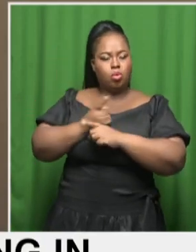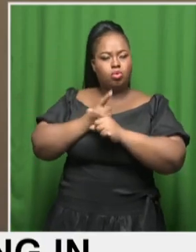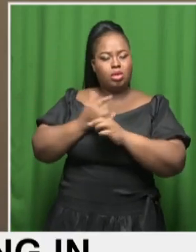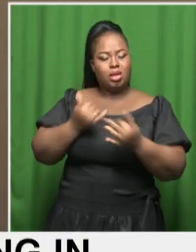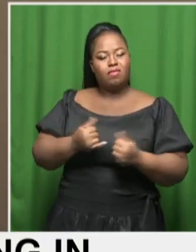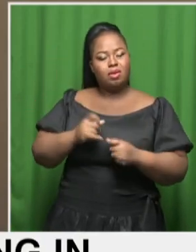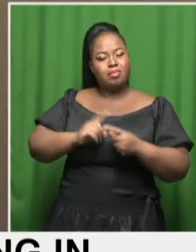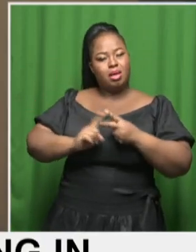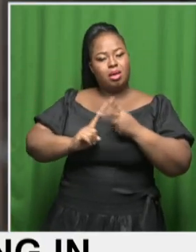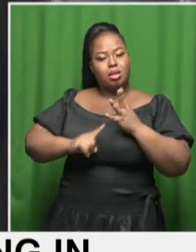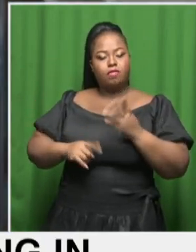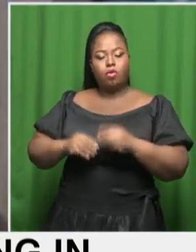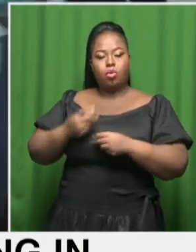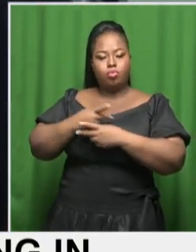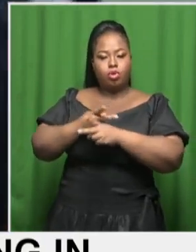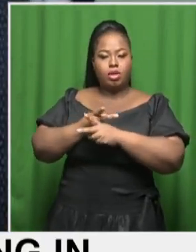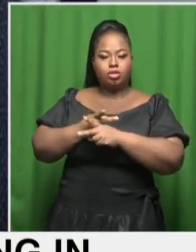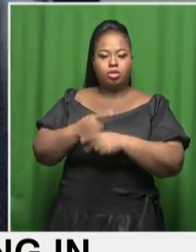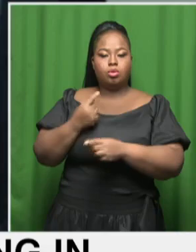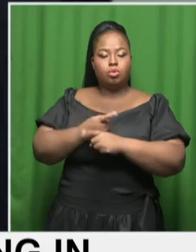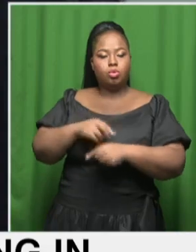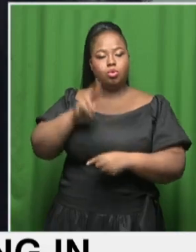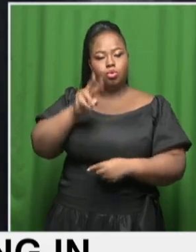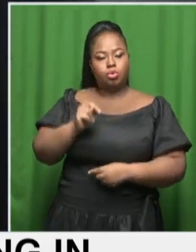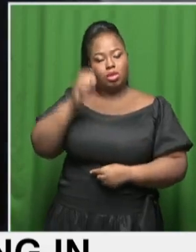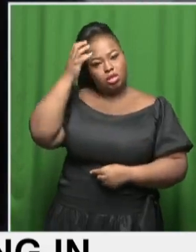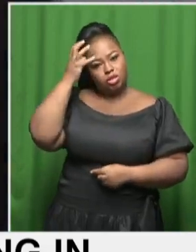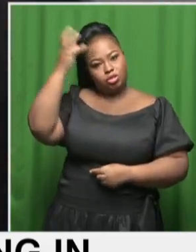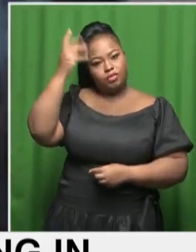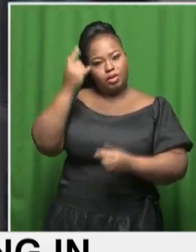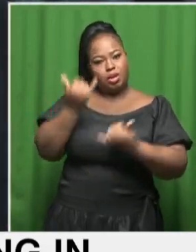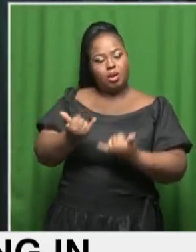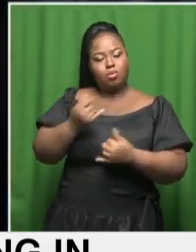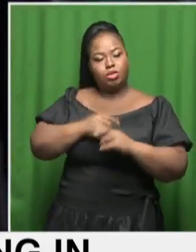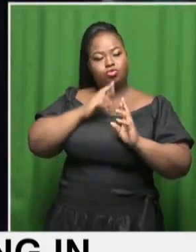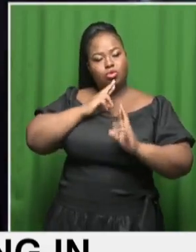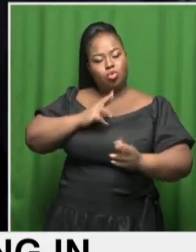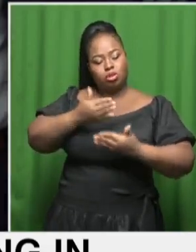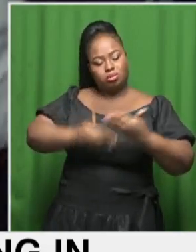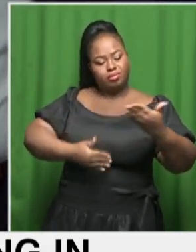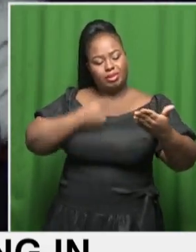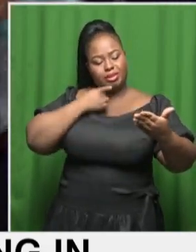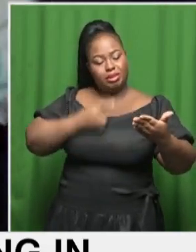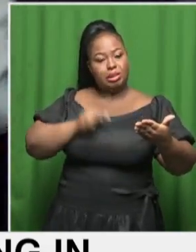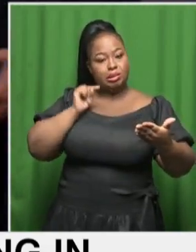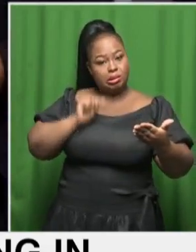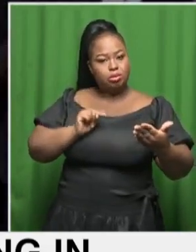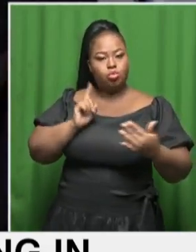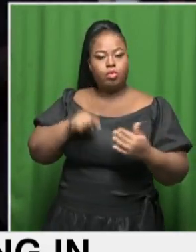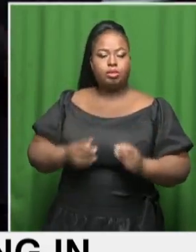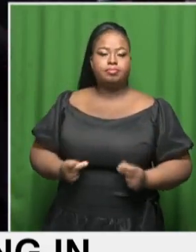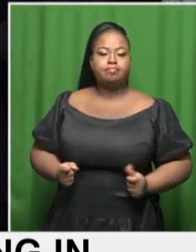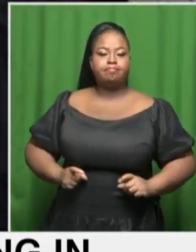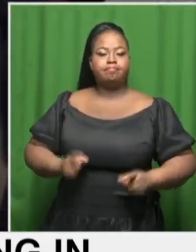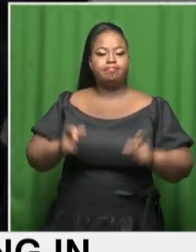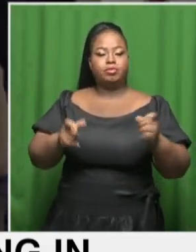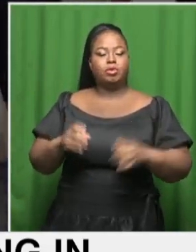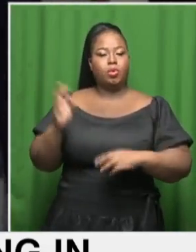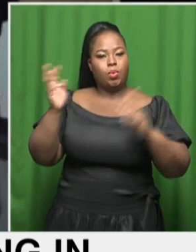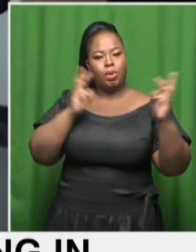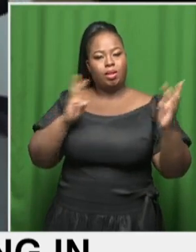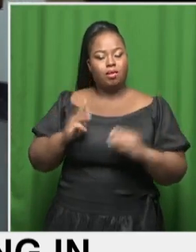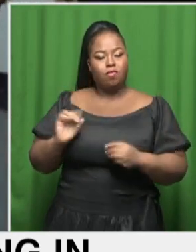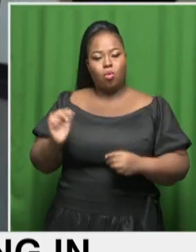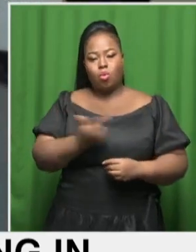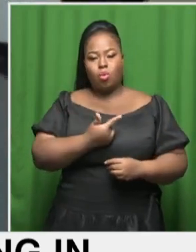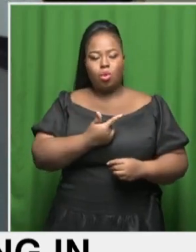patterns of consumption and production, as the UN chief lauded the report as a clarion call to fast-track climate efforts by every